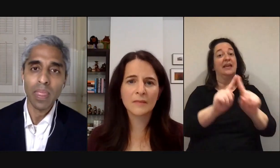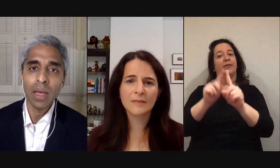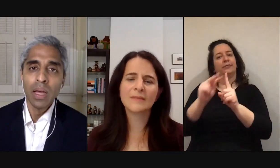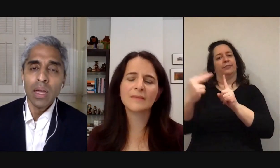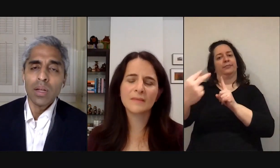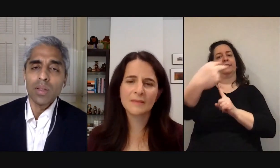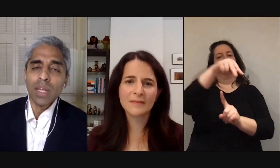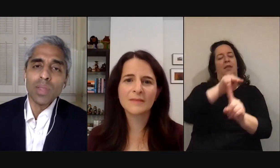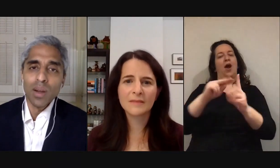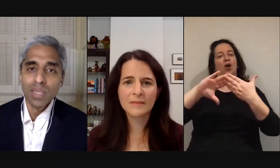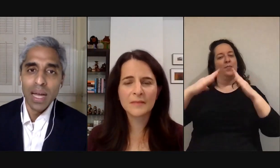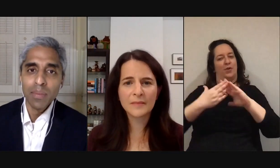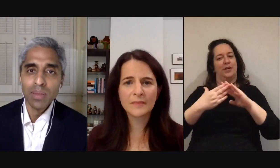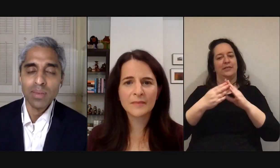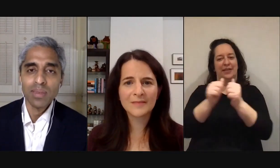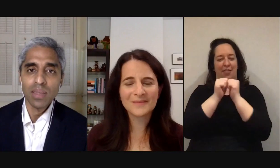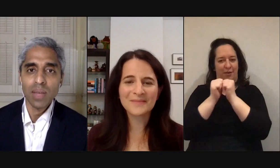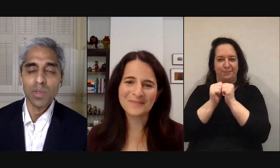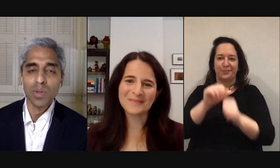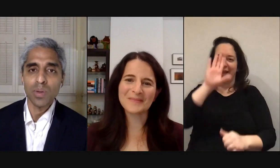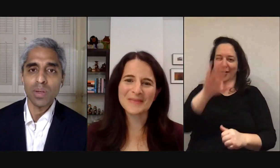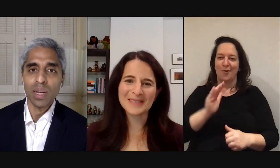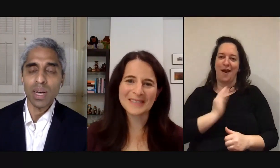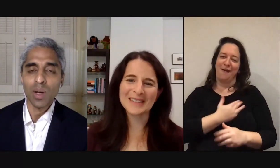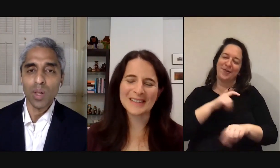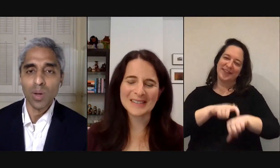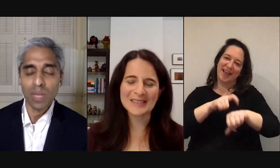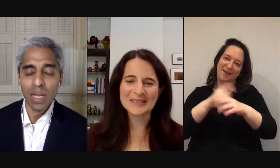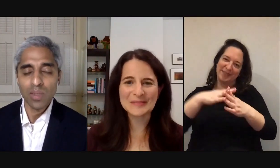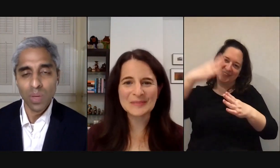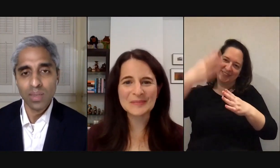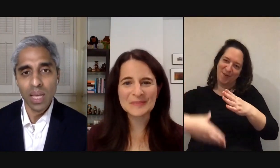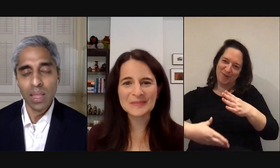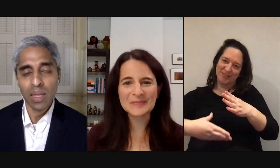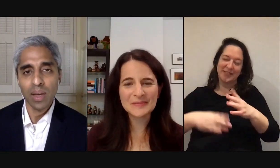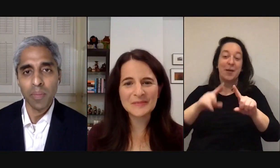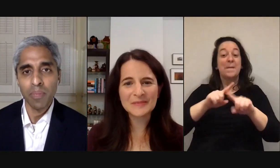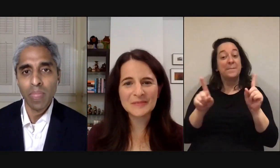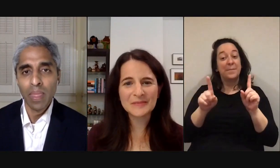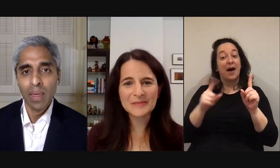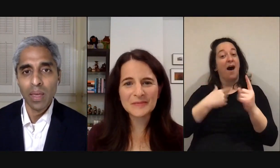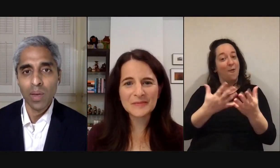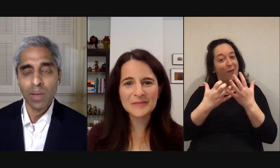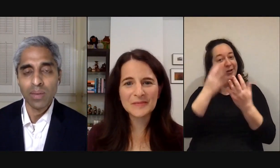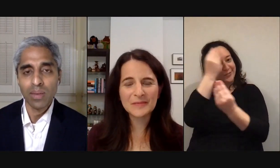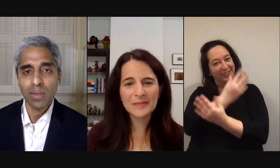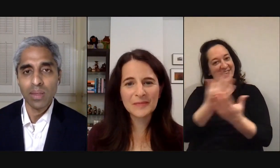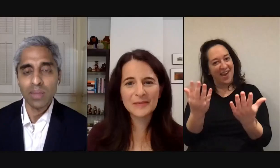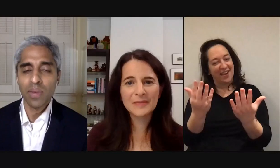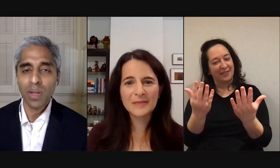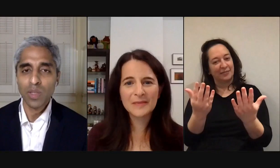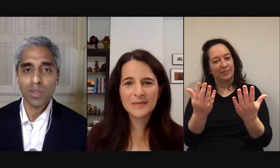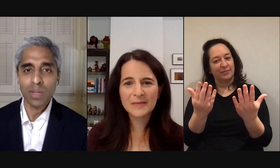look i know that our time has has come to a close and i just want to say that um you know as